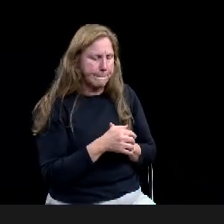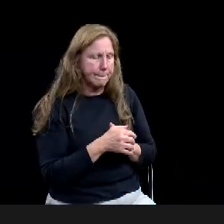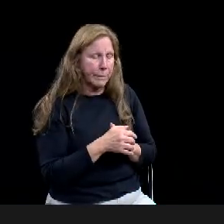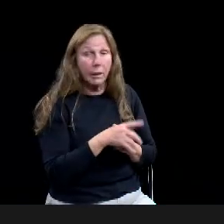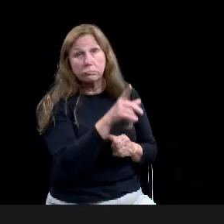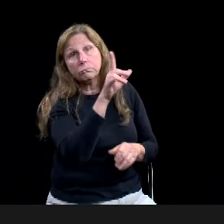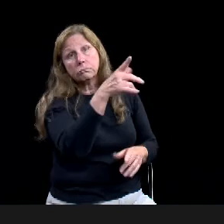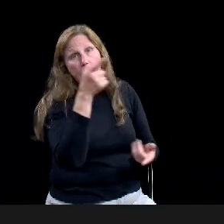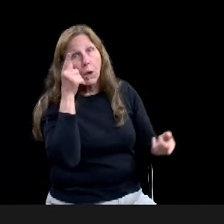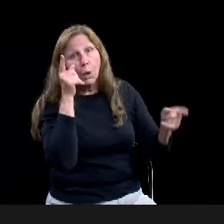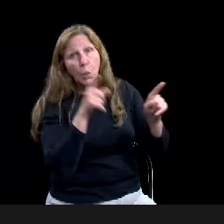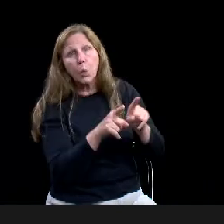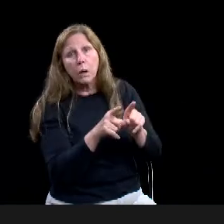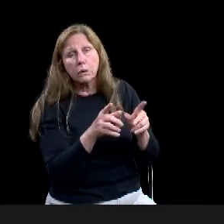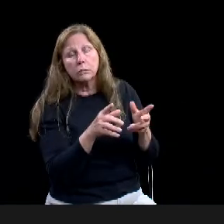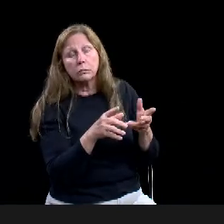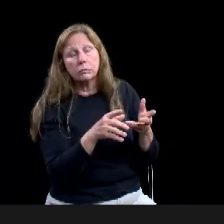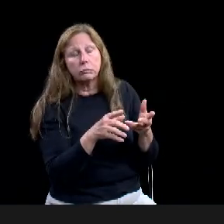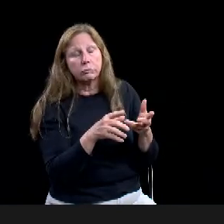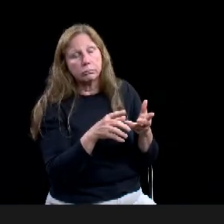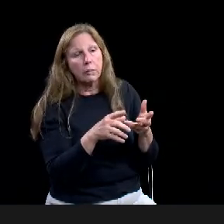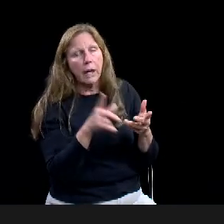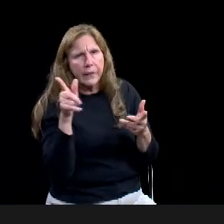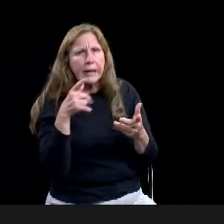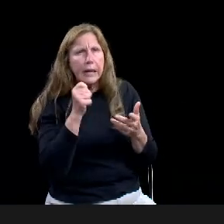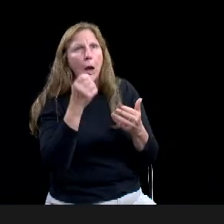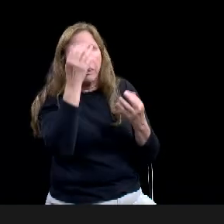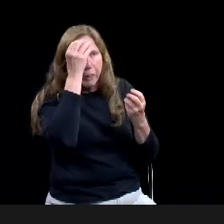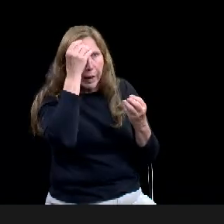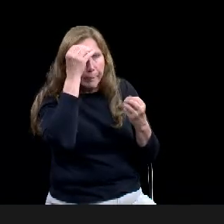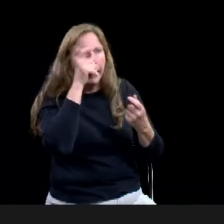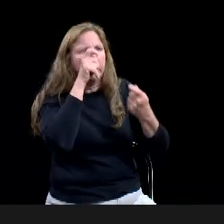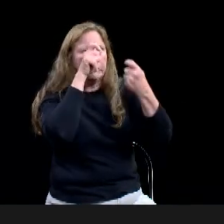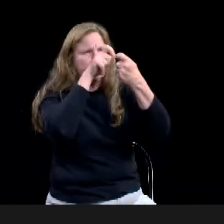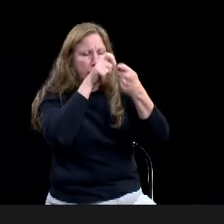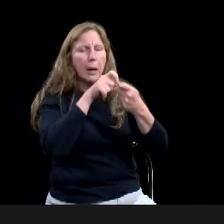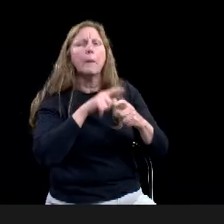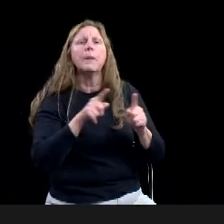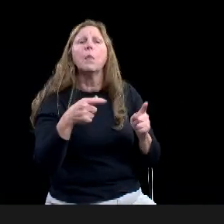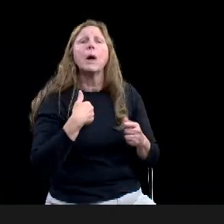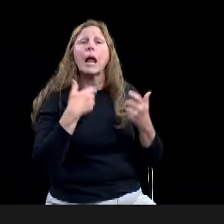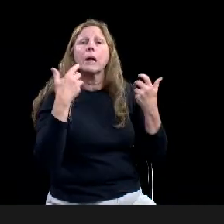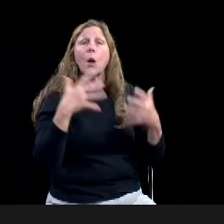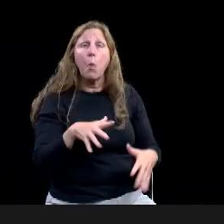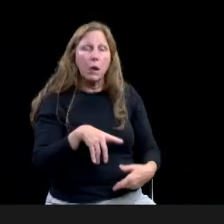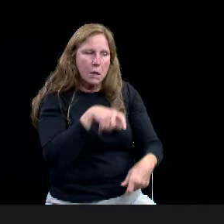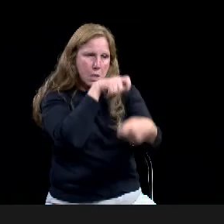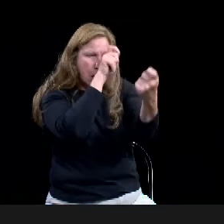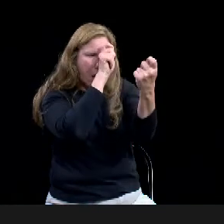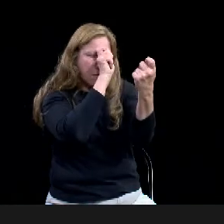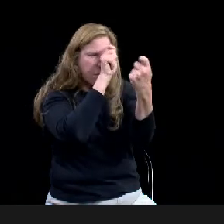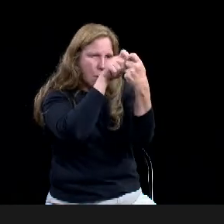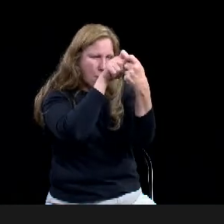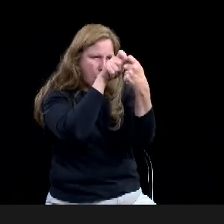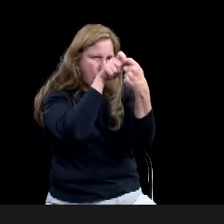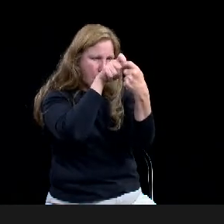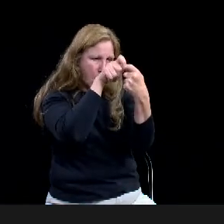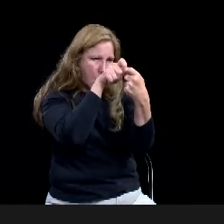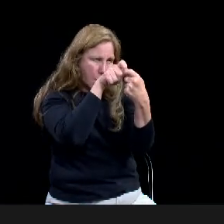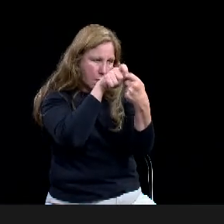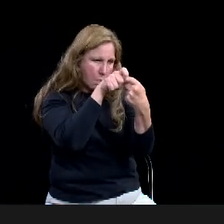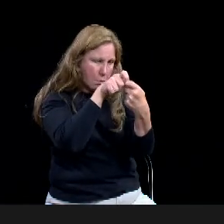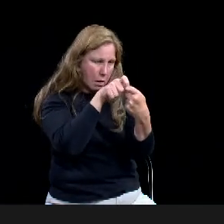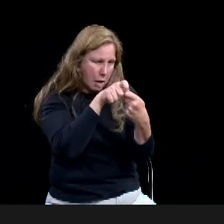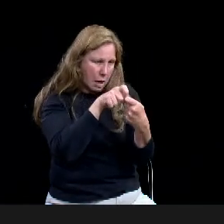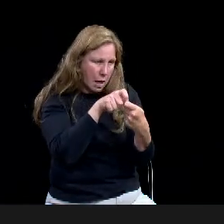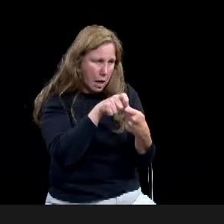I, that it becomes so, uh, convoluted or so complicated that neighborhood associations just say, you know what, forget it. And